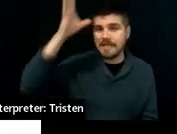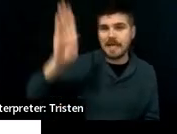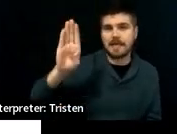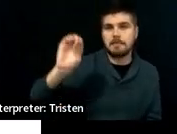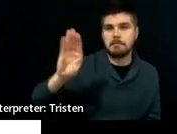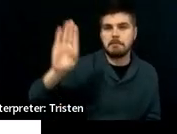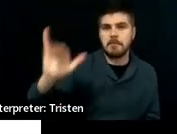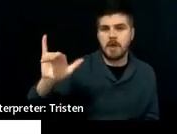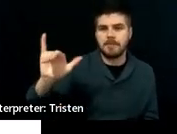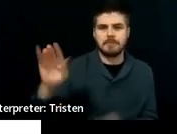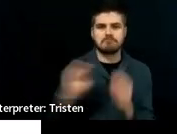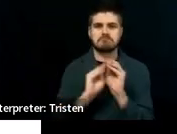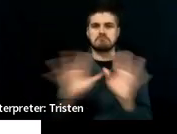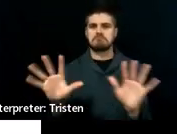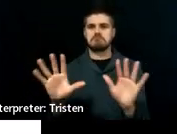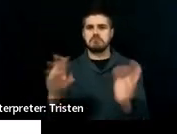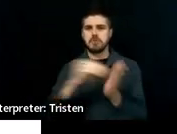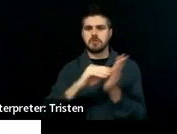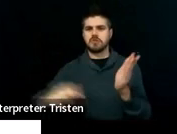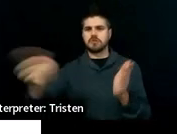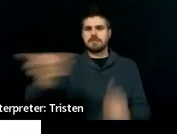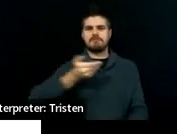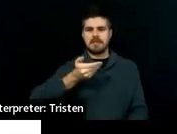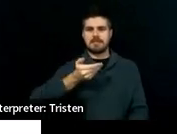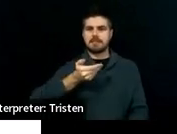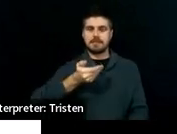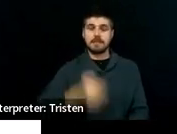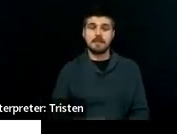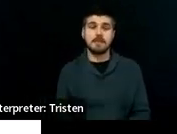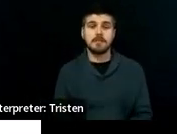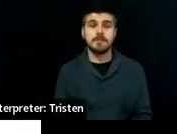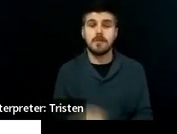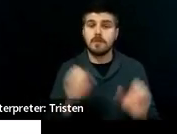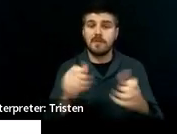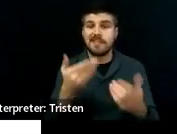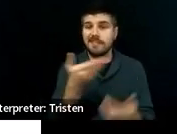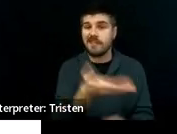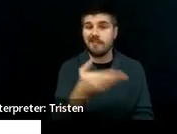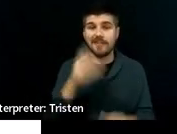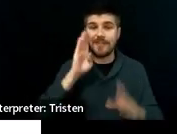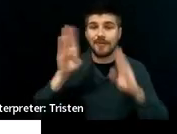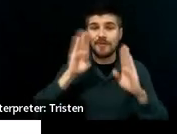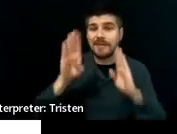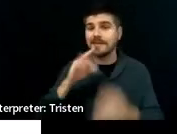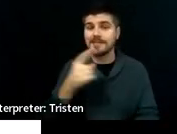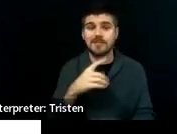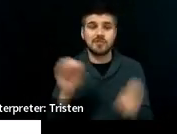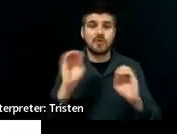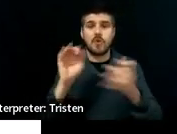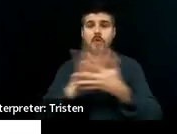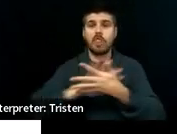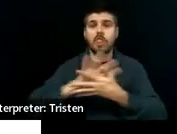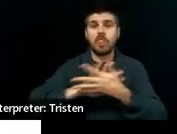been invited to their meeting. So, you can write in the salutation. There's no ambiguity there.